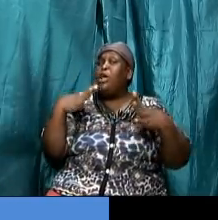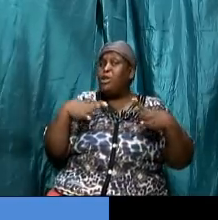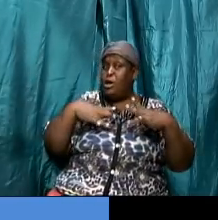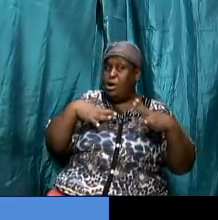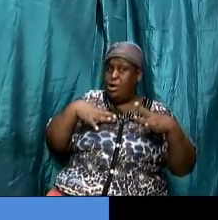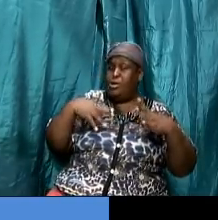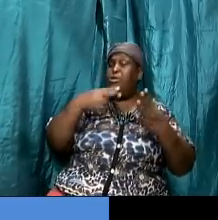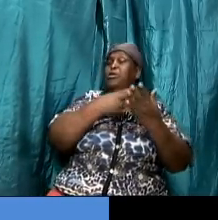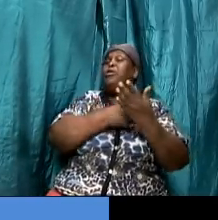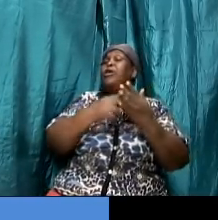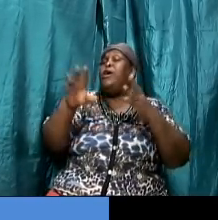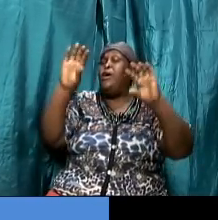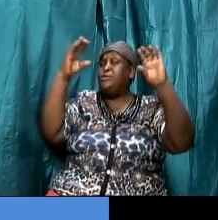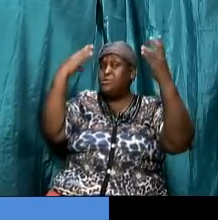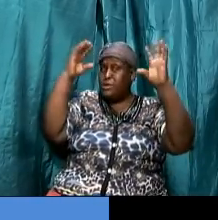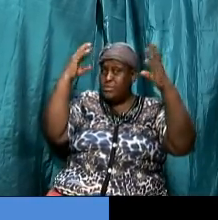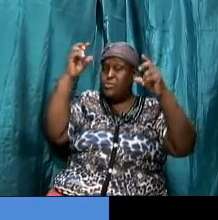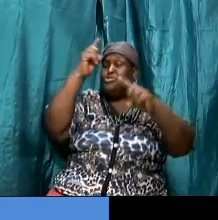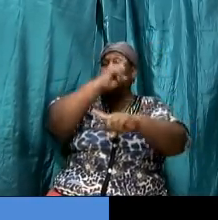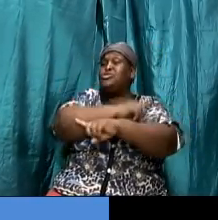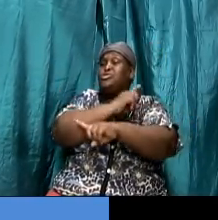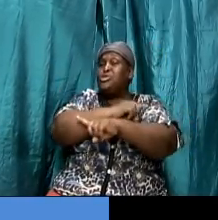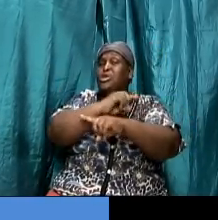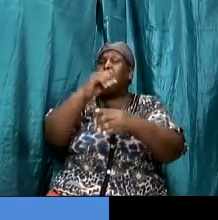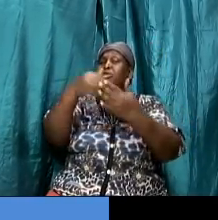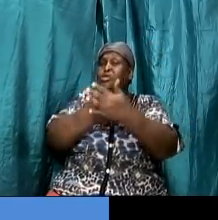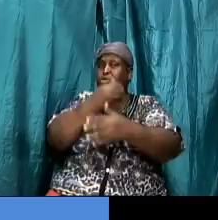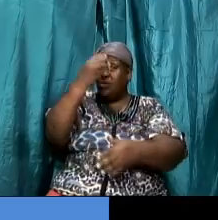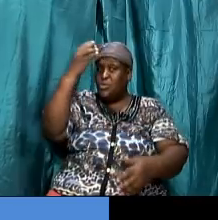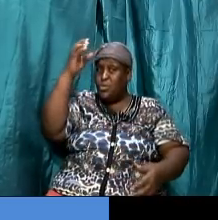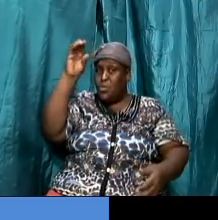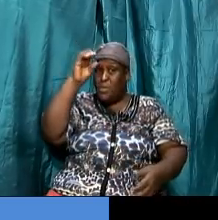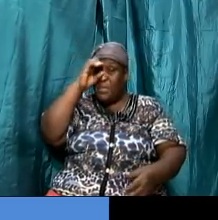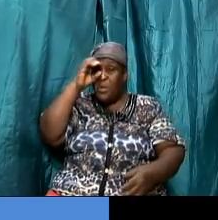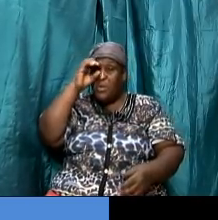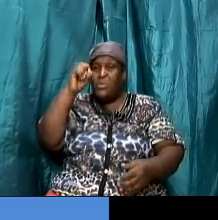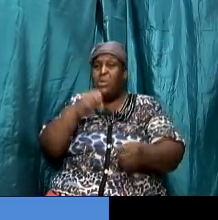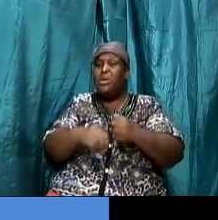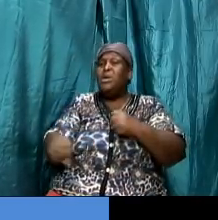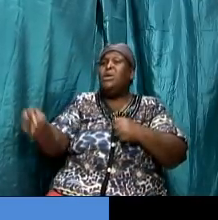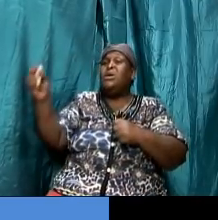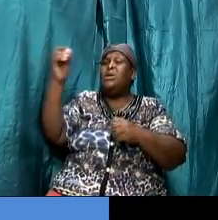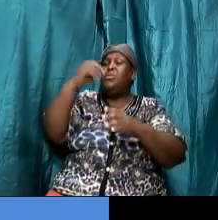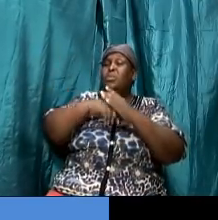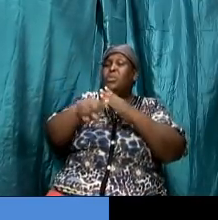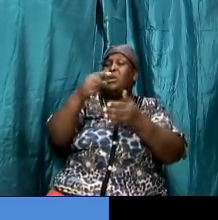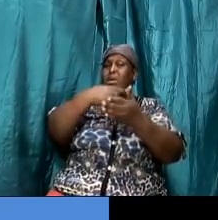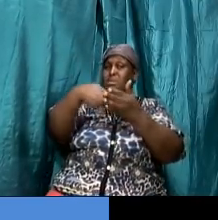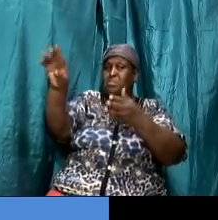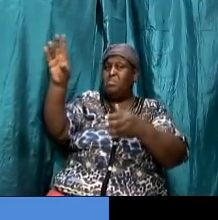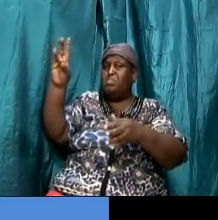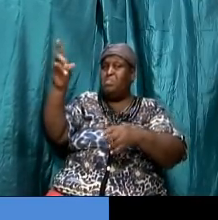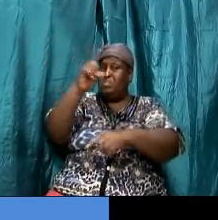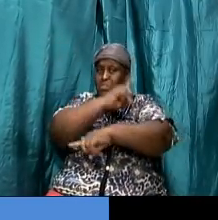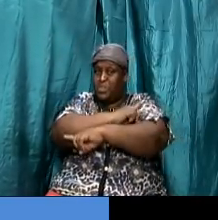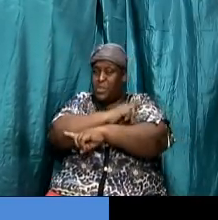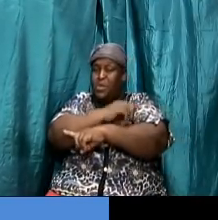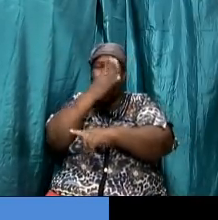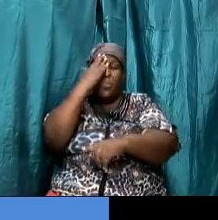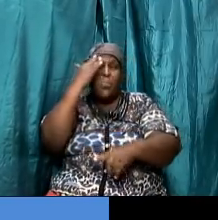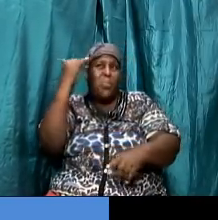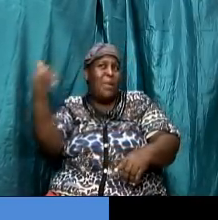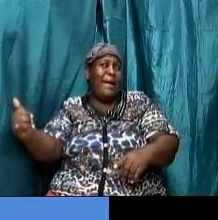the holidays and the feast days in the new moons or in the weekly sabbaths why